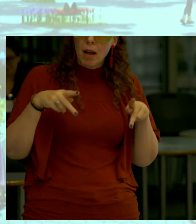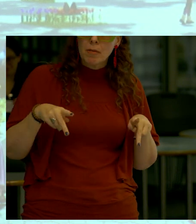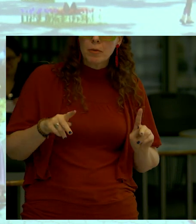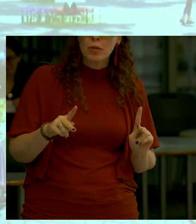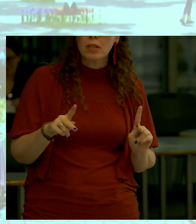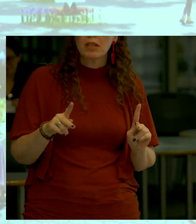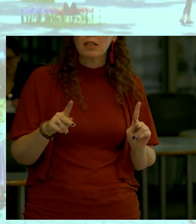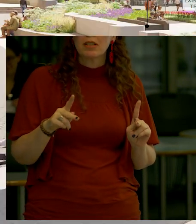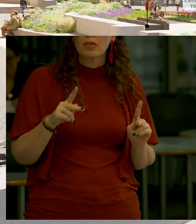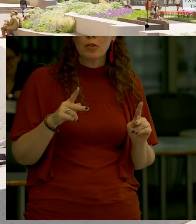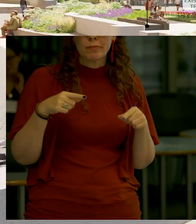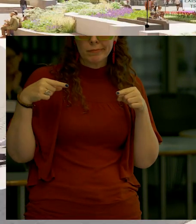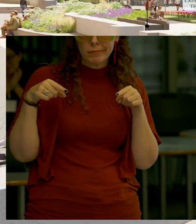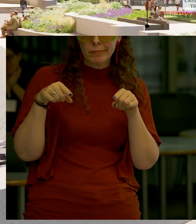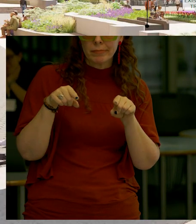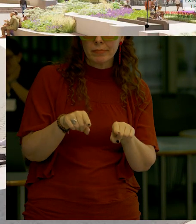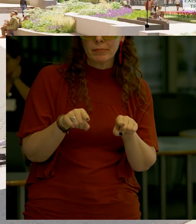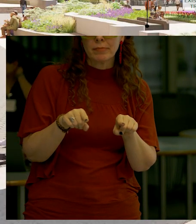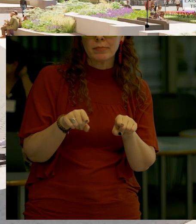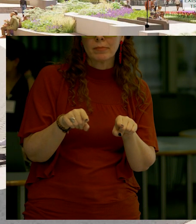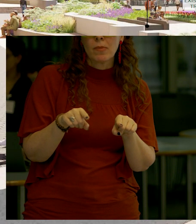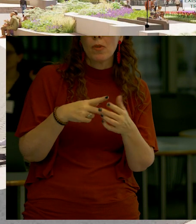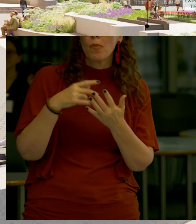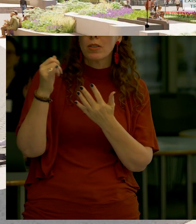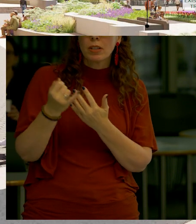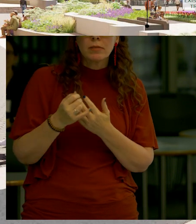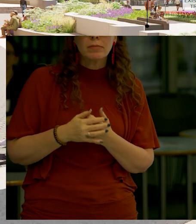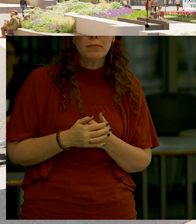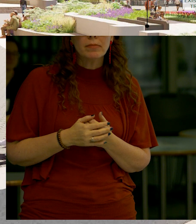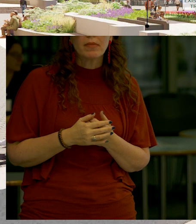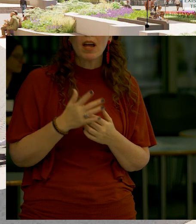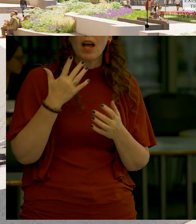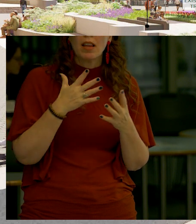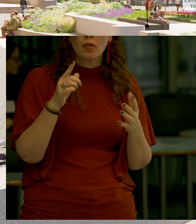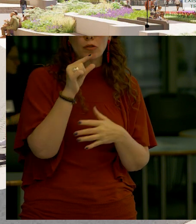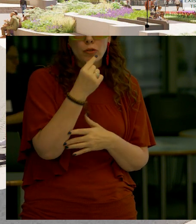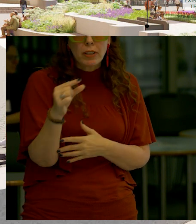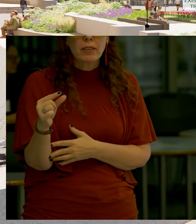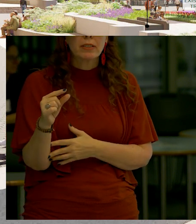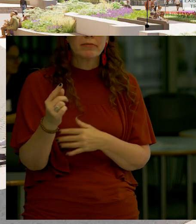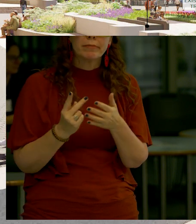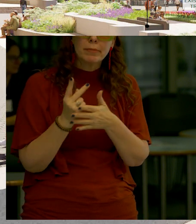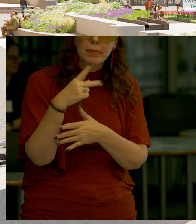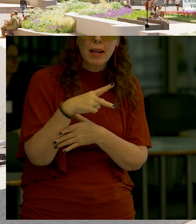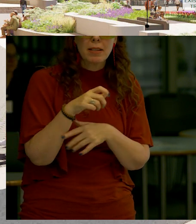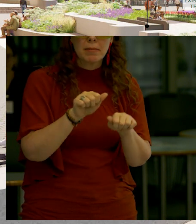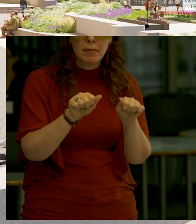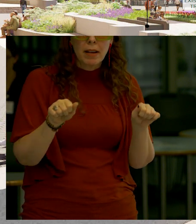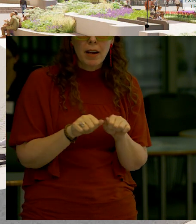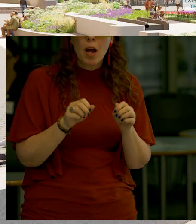to put adjacent to the project elements plantings in greenery and vegetation to make this area